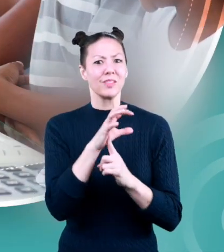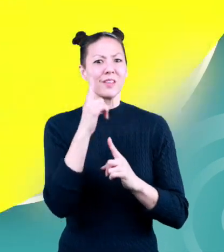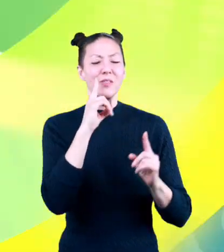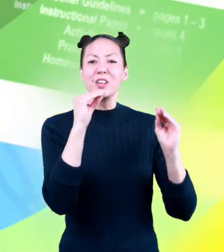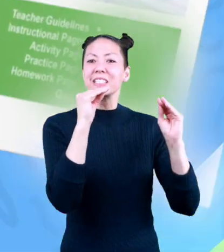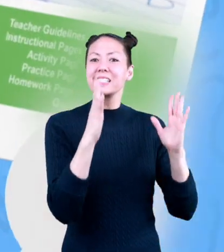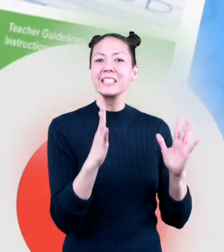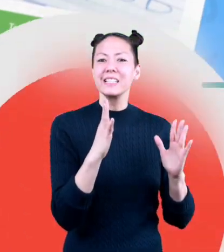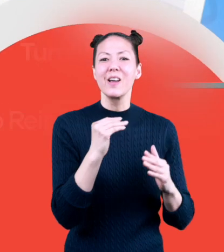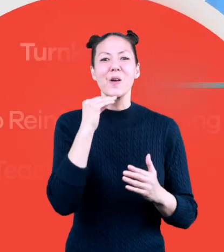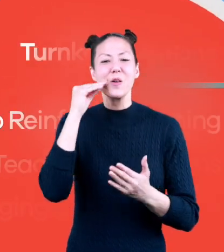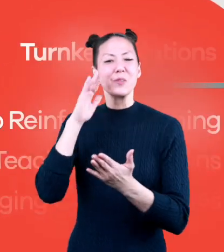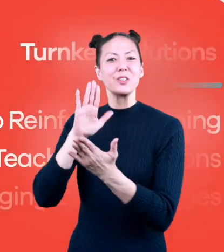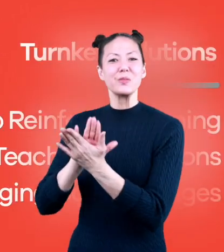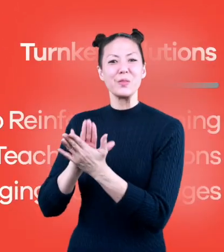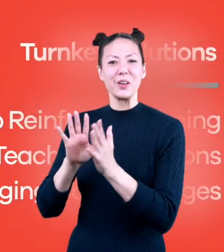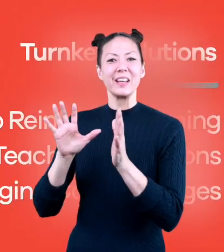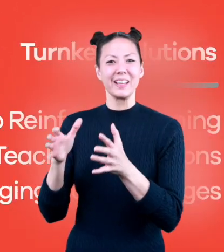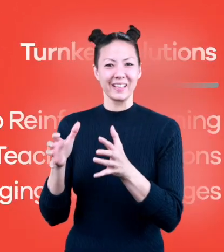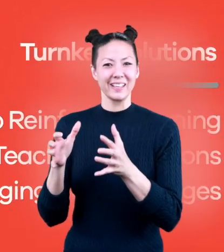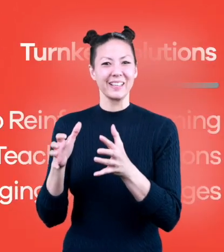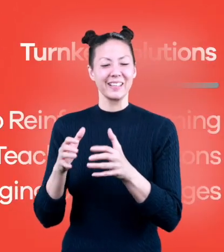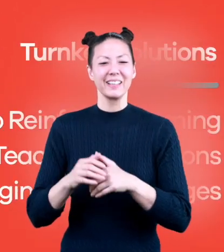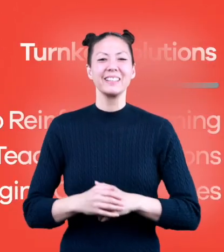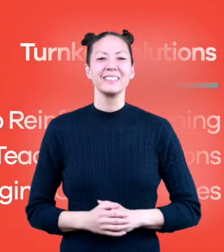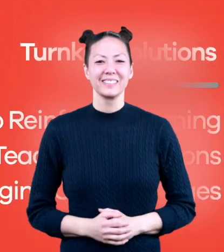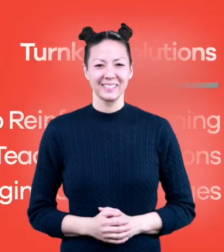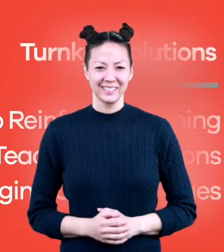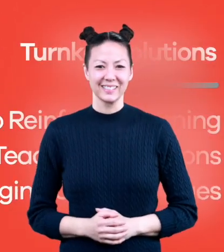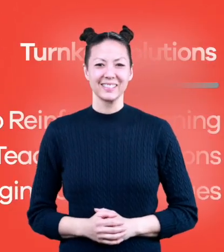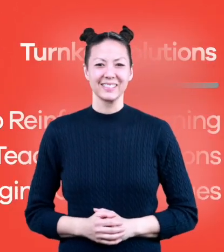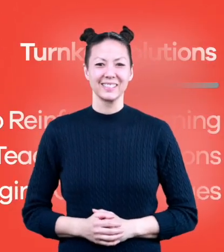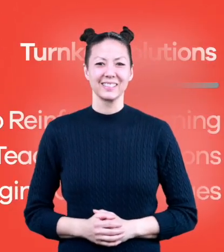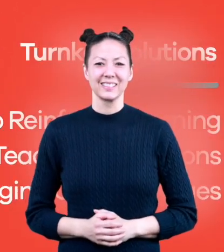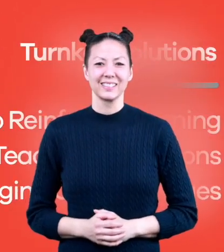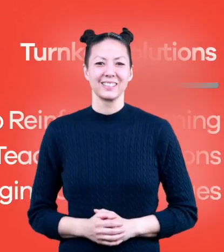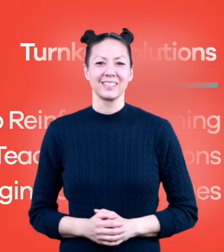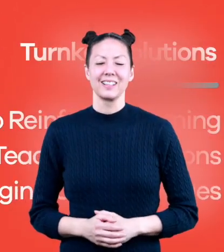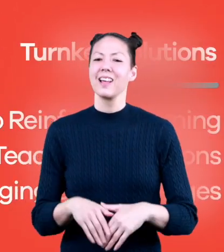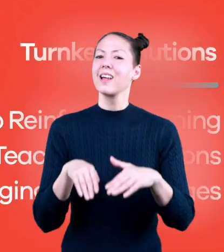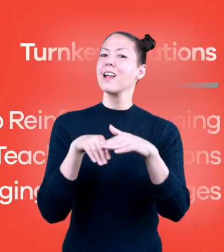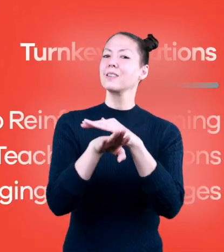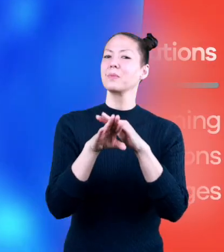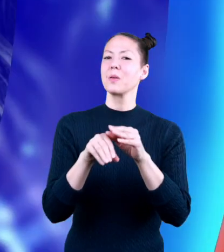resources and turnkey solutions for teachers and homeschoolers